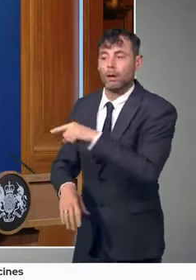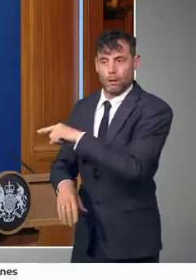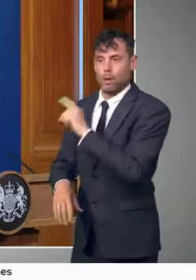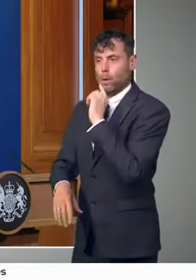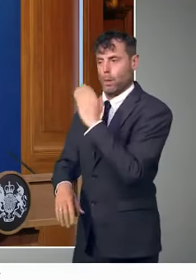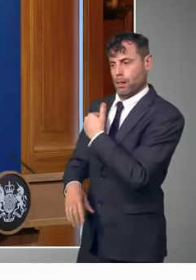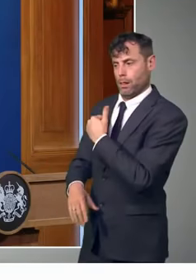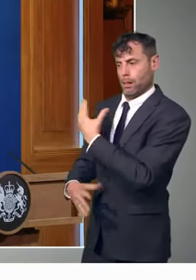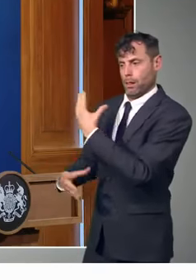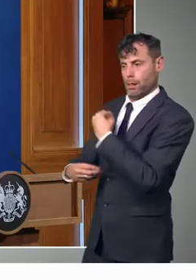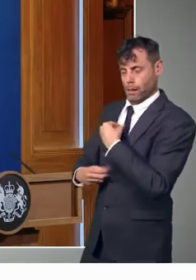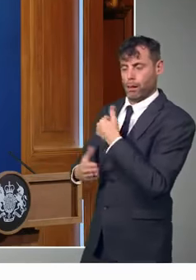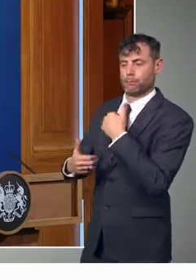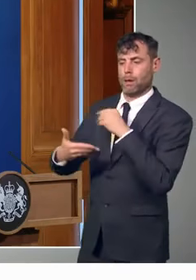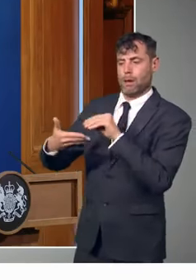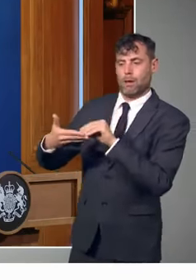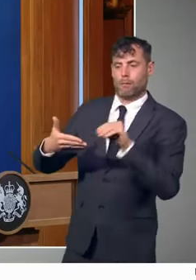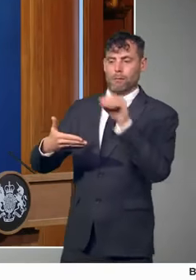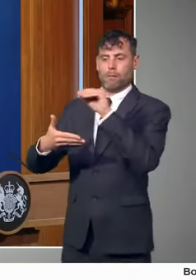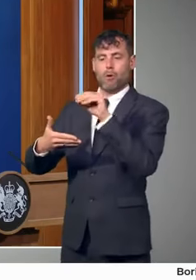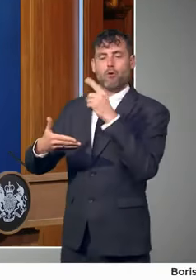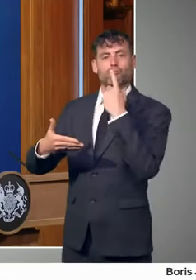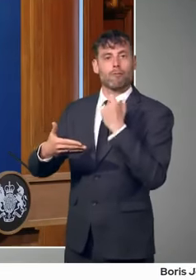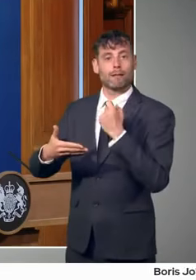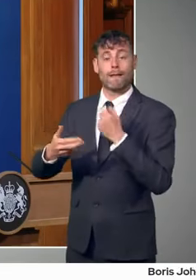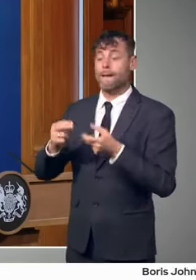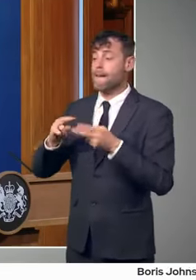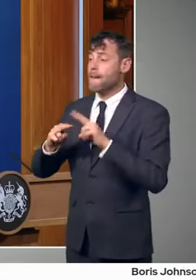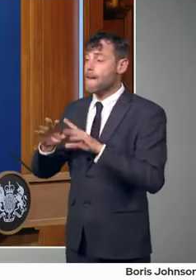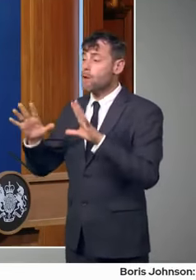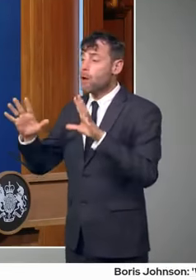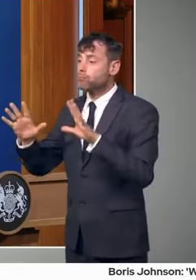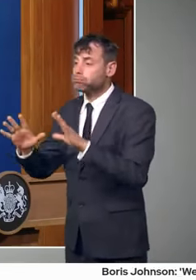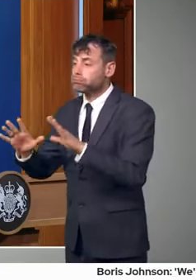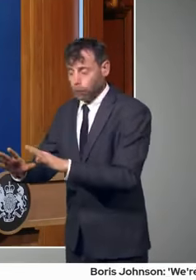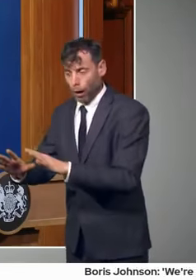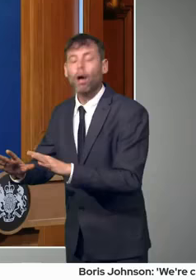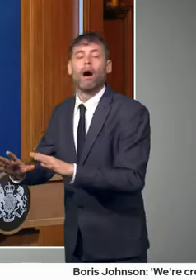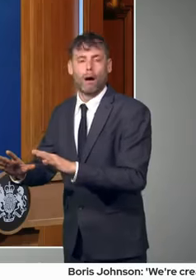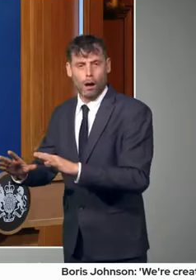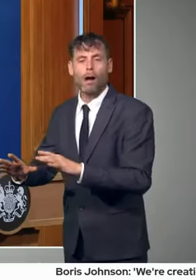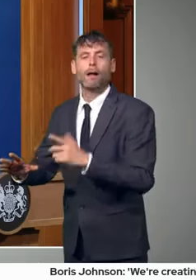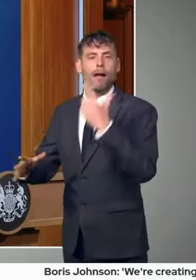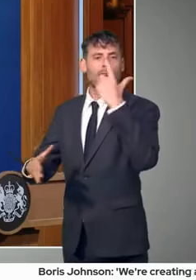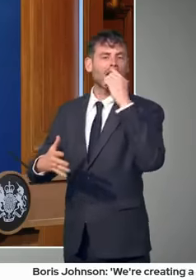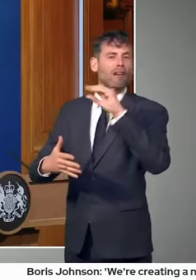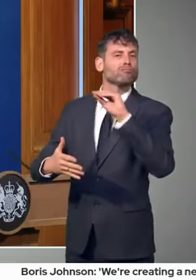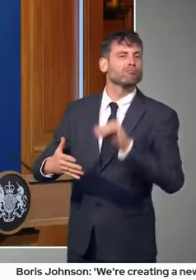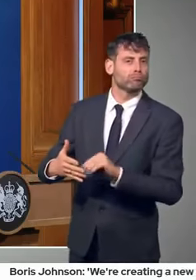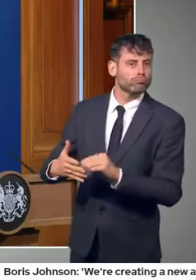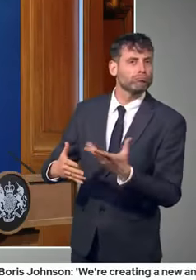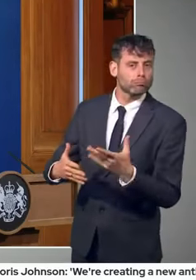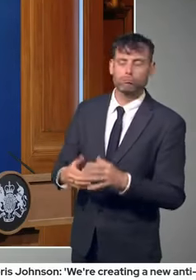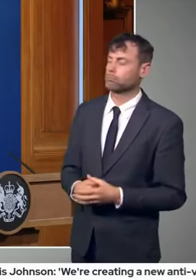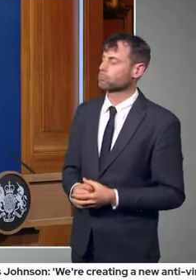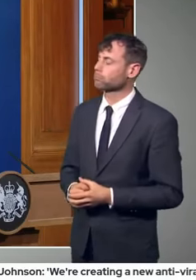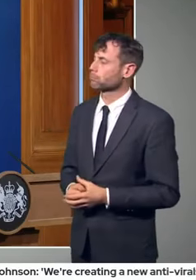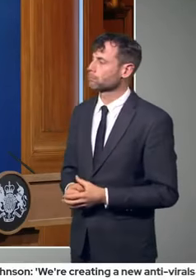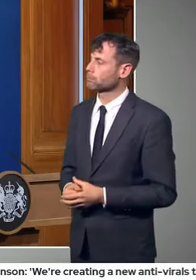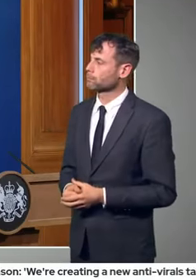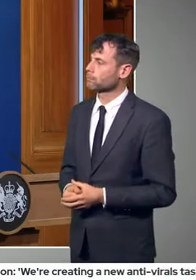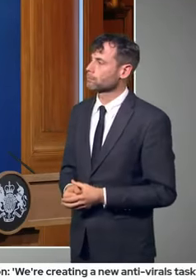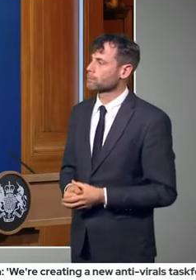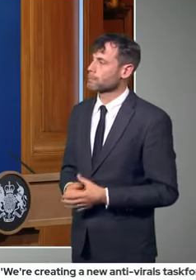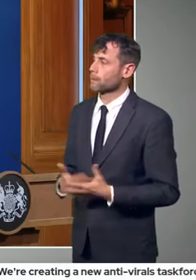and downwards if it's going in a different direction. So it's the JBC